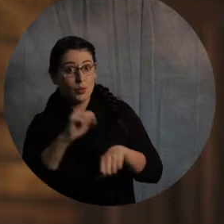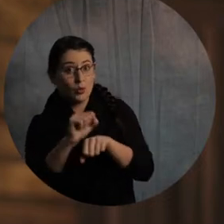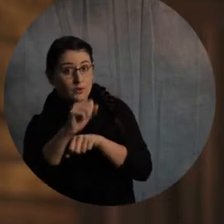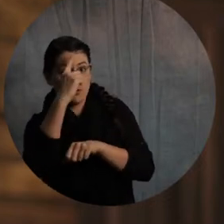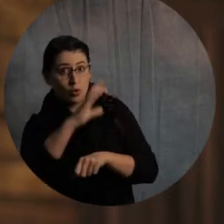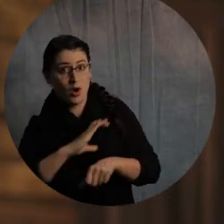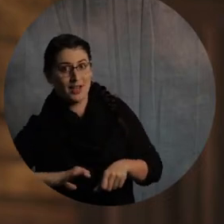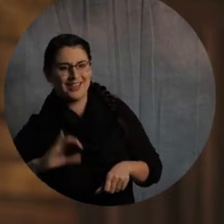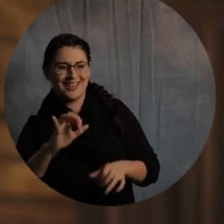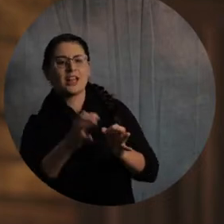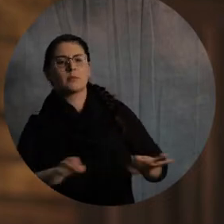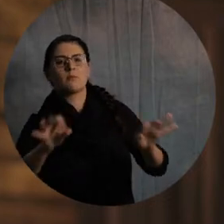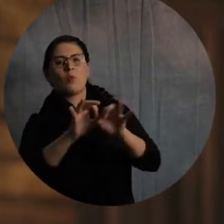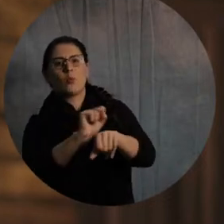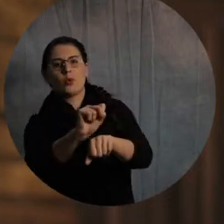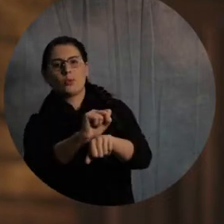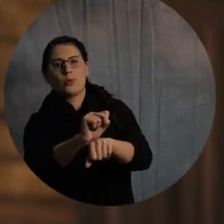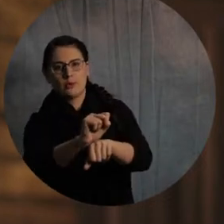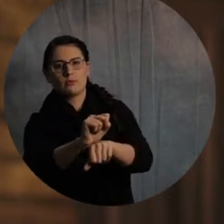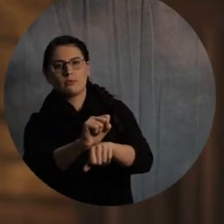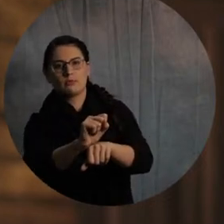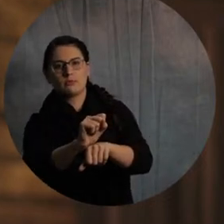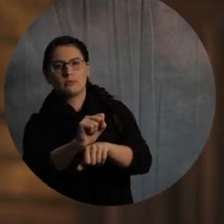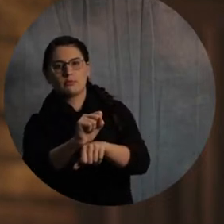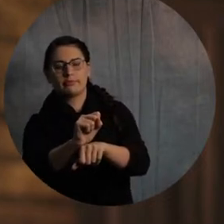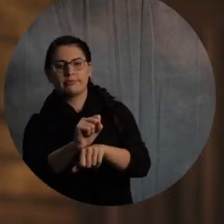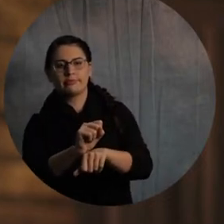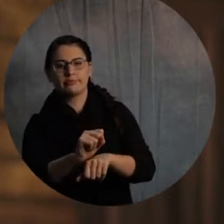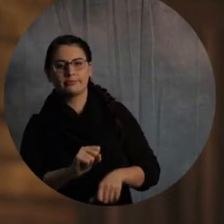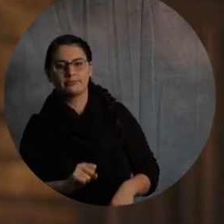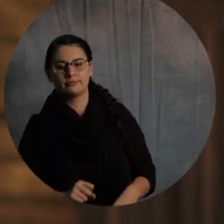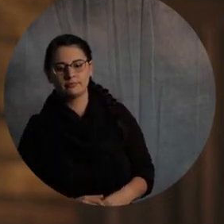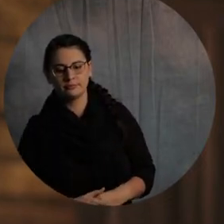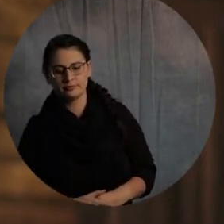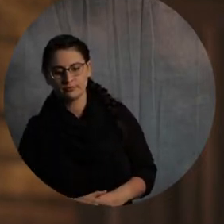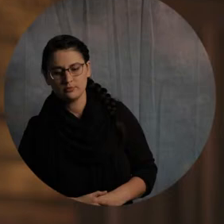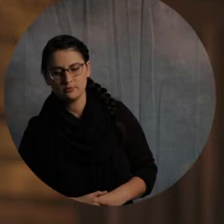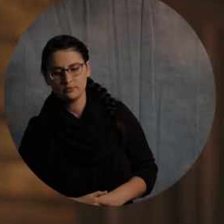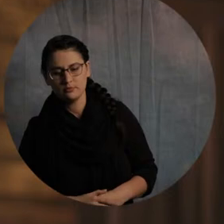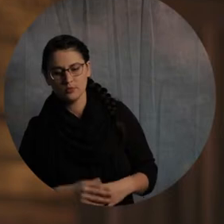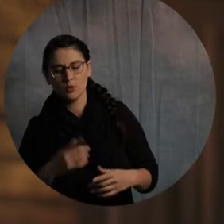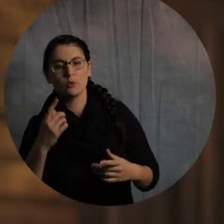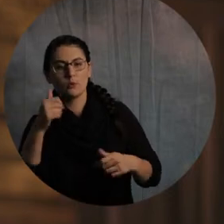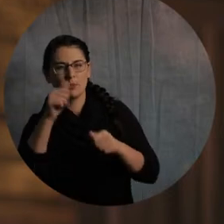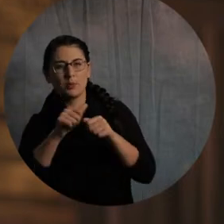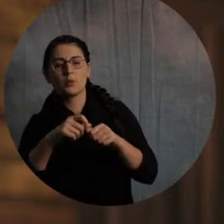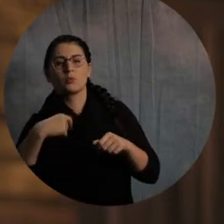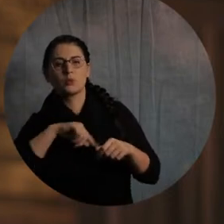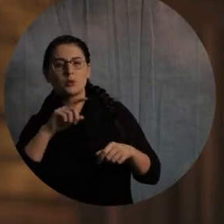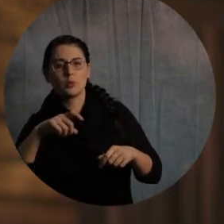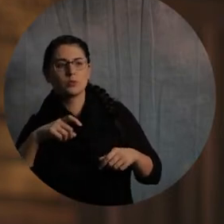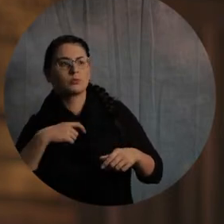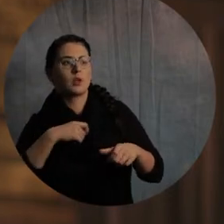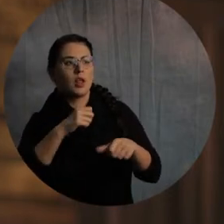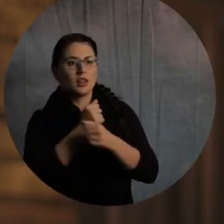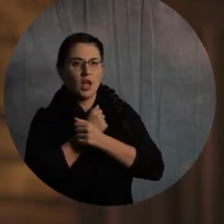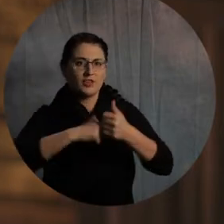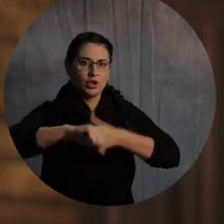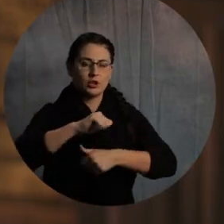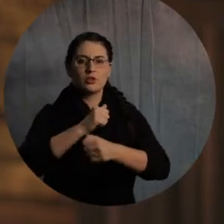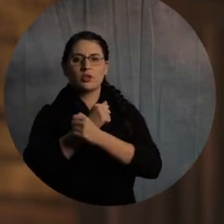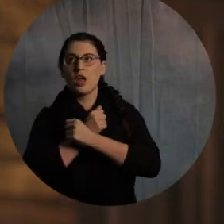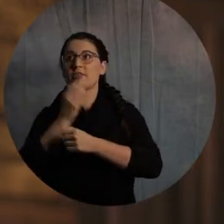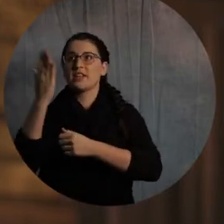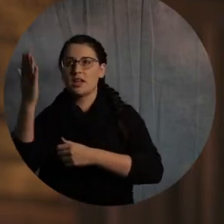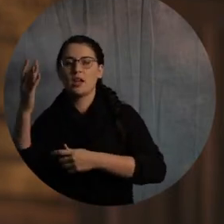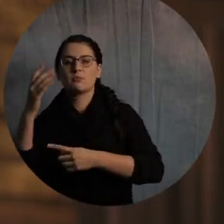That work matters. What did Christ call us to do? Love one another. Love Him. Engage people with the gospel. Share the love of Christ. Christ, as we